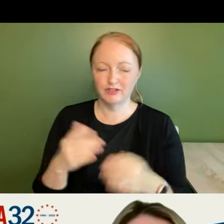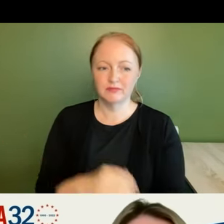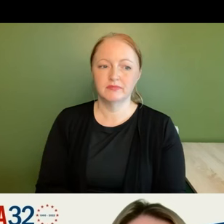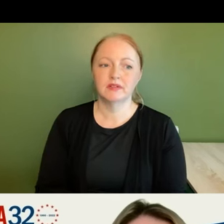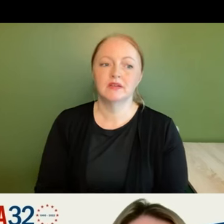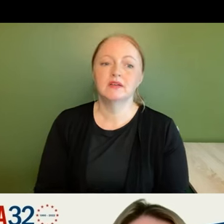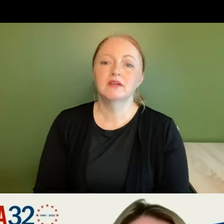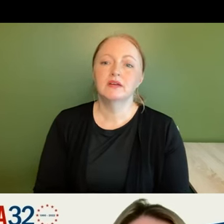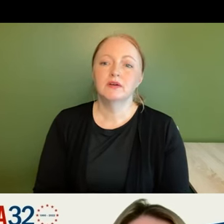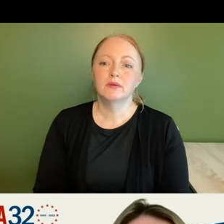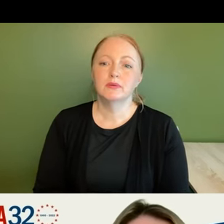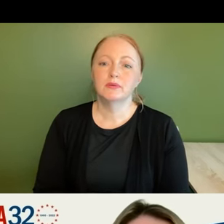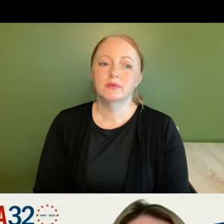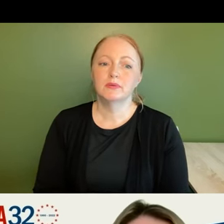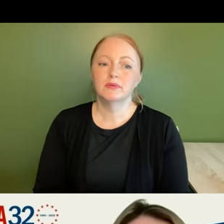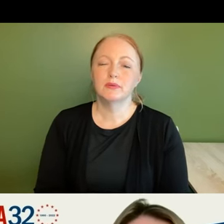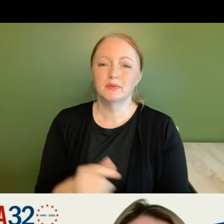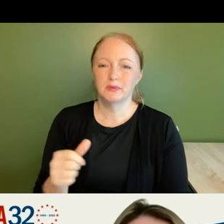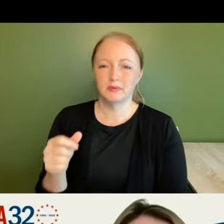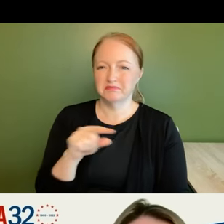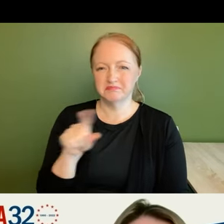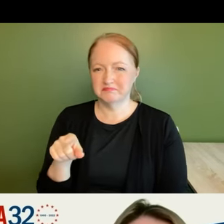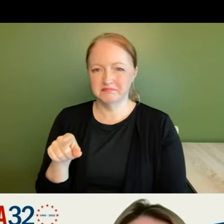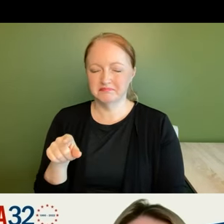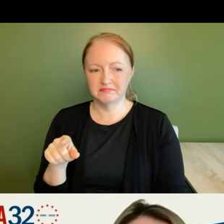oops can you go back a slide